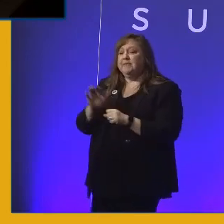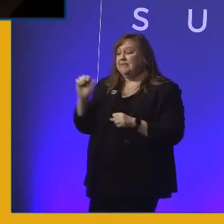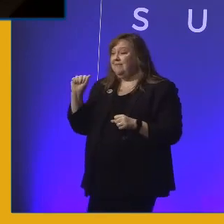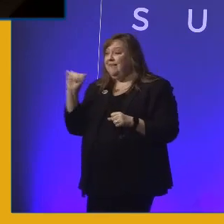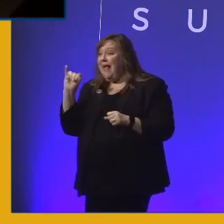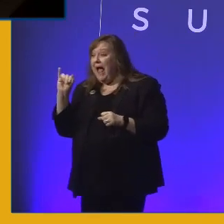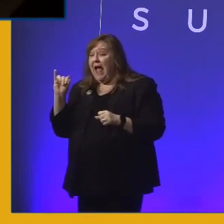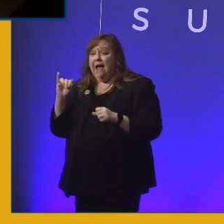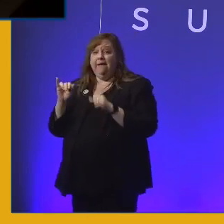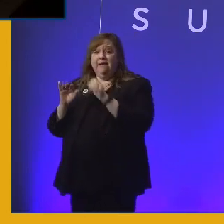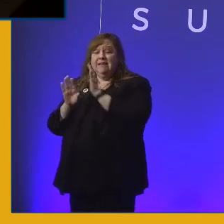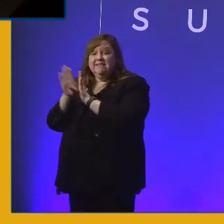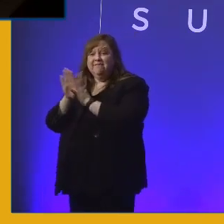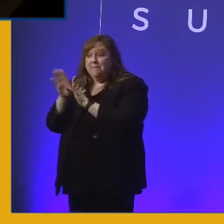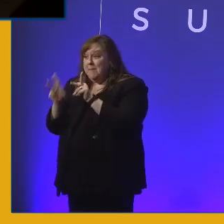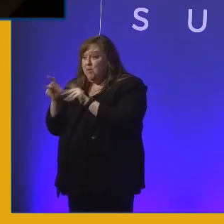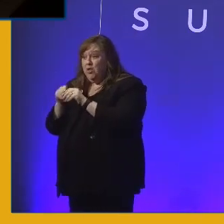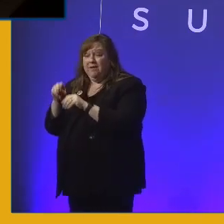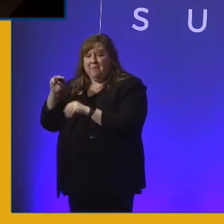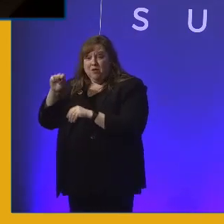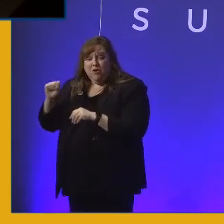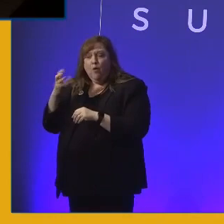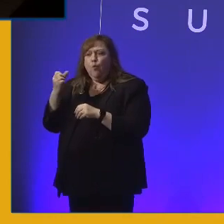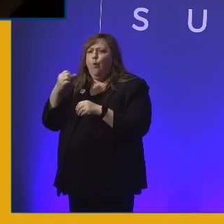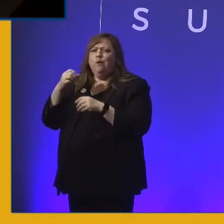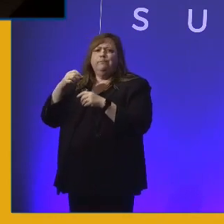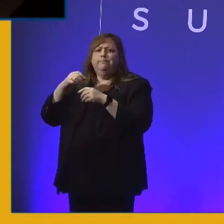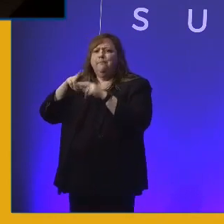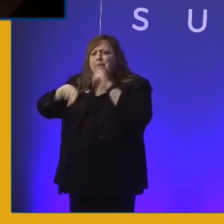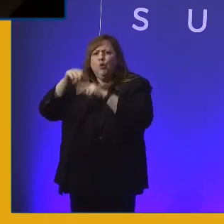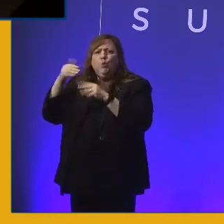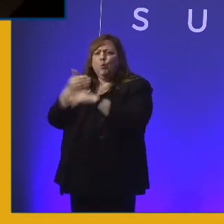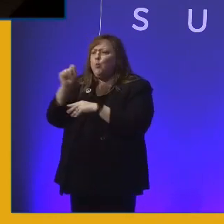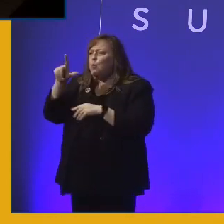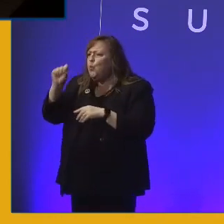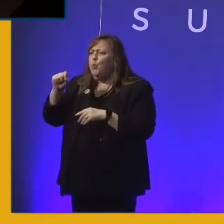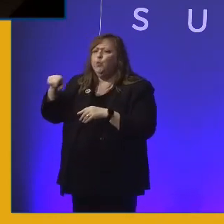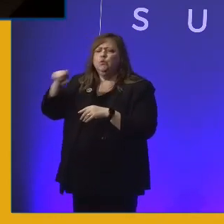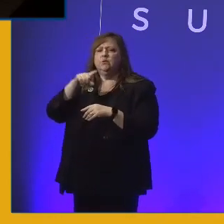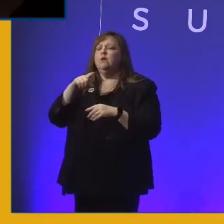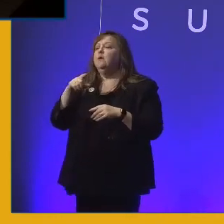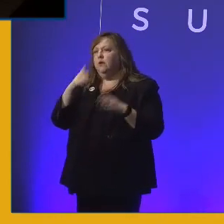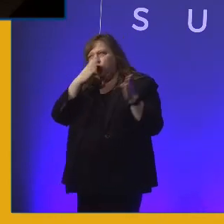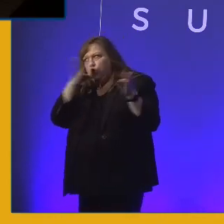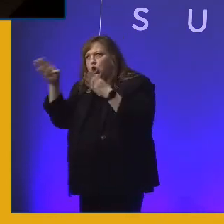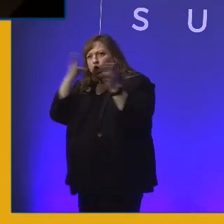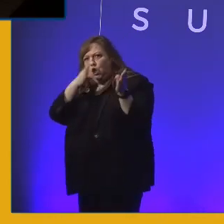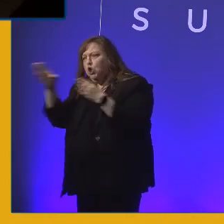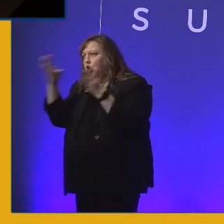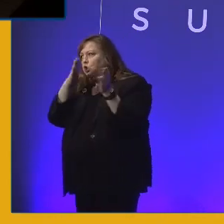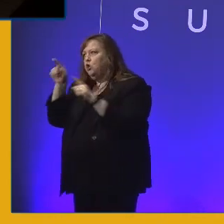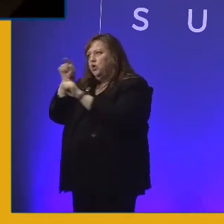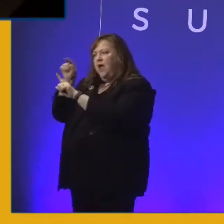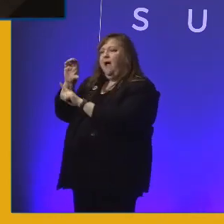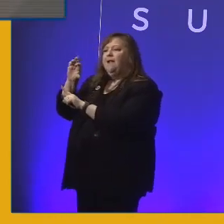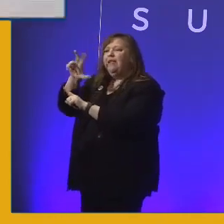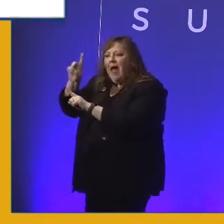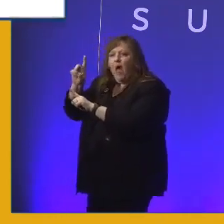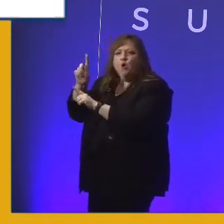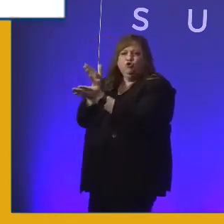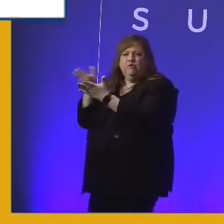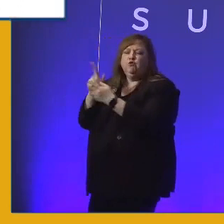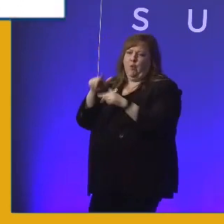The devs, the technologists within Microsoft who want to build these new set of tools that empower people are turning to cloud services to essentially build these things.